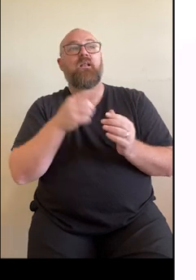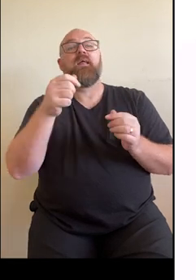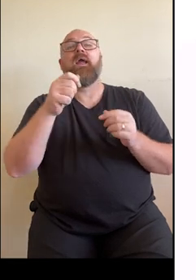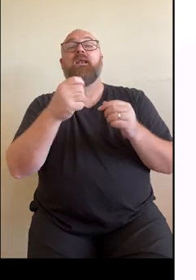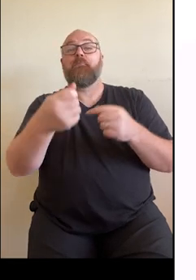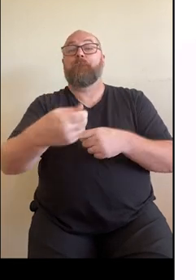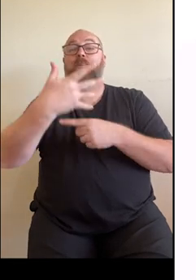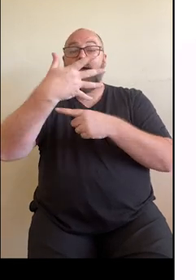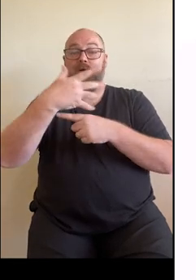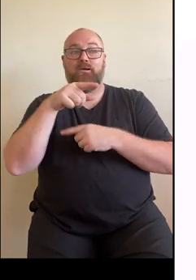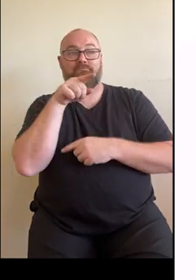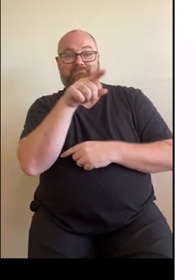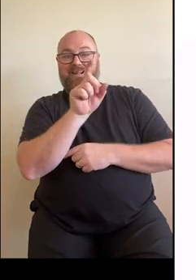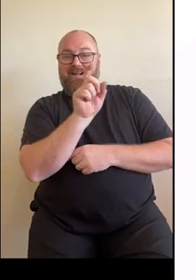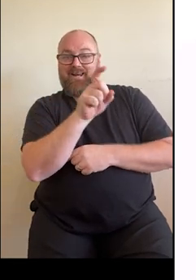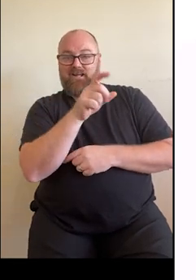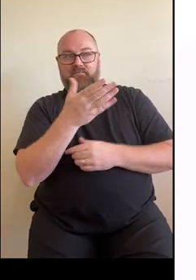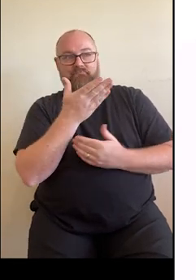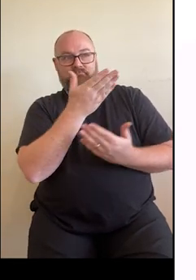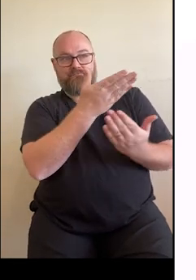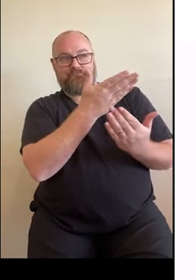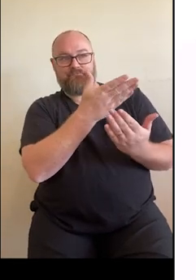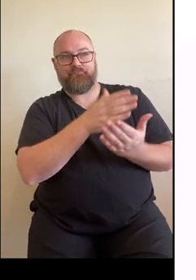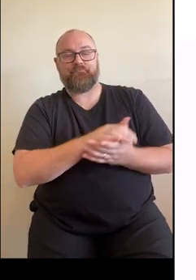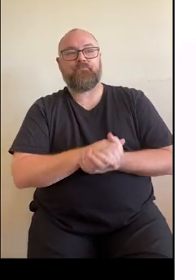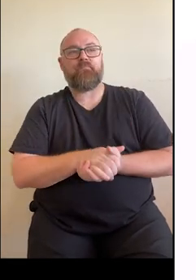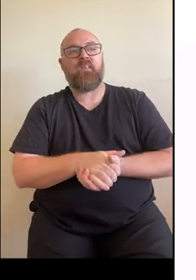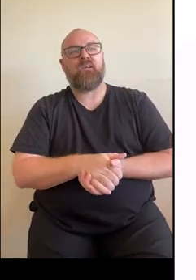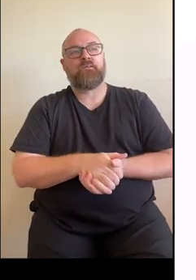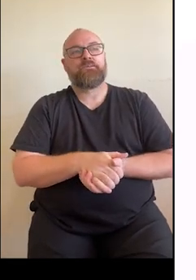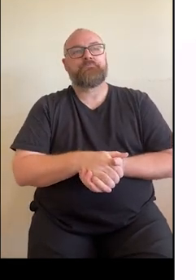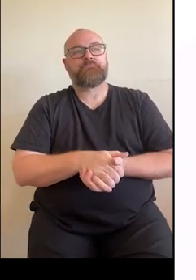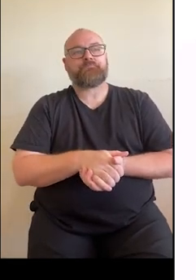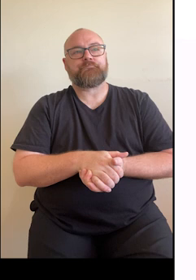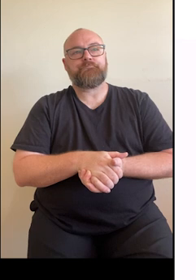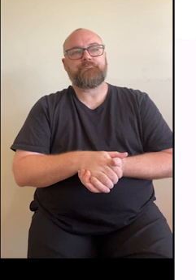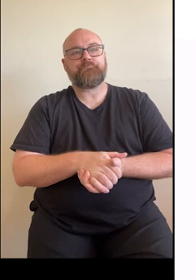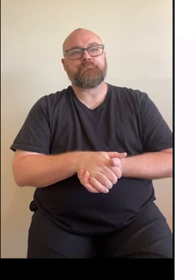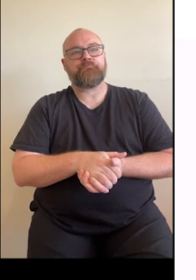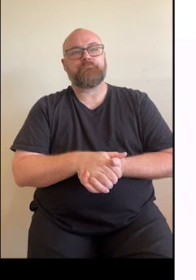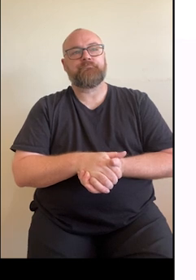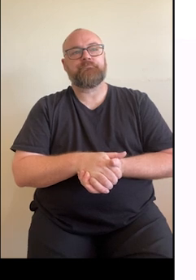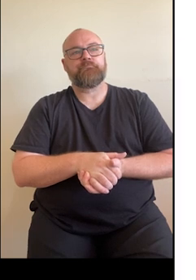Next, you can click on pathology reports in the centre of the screen there.